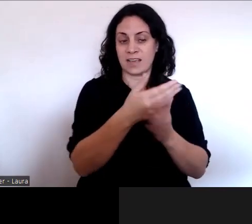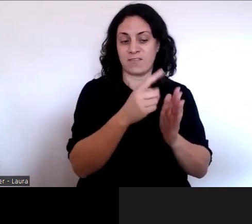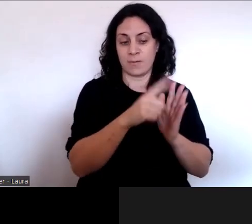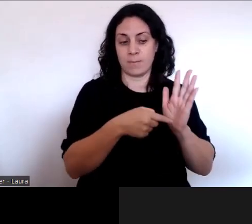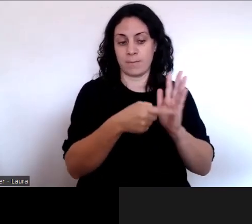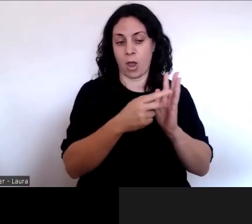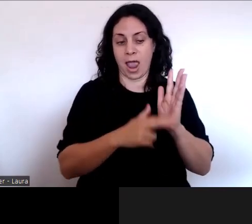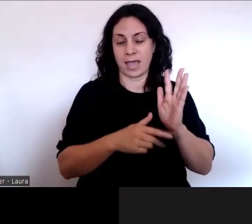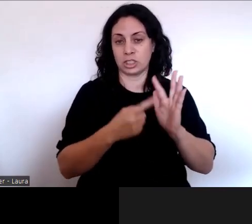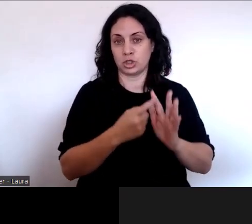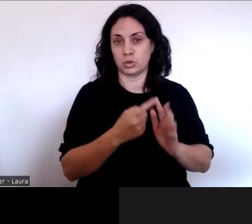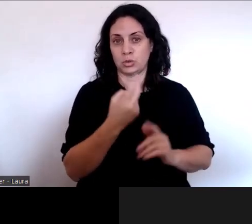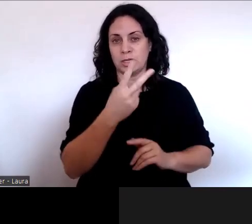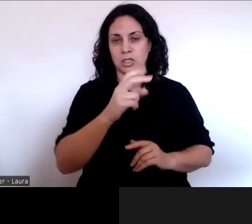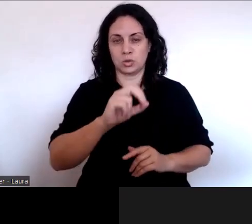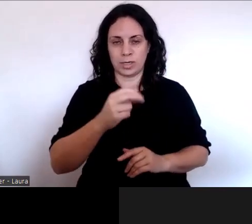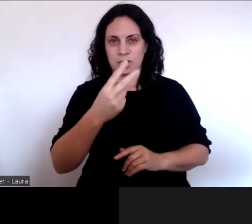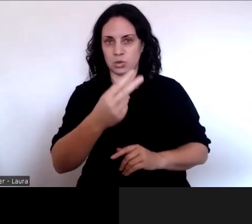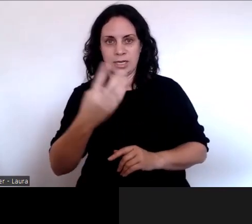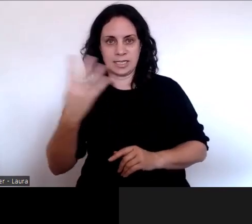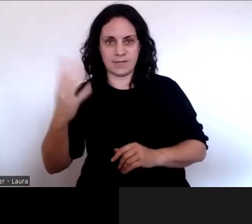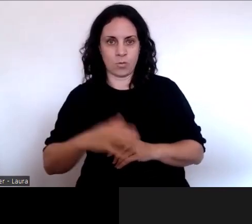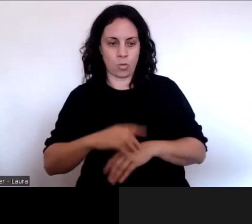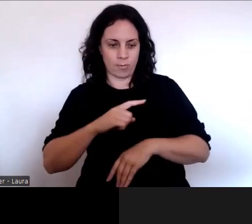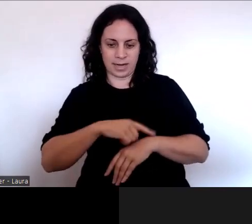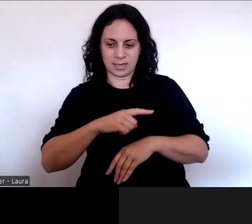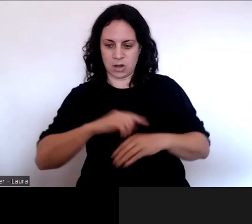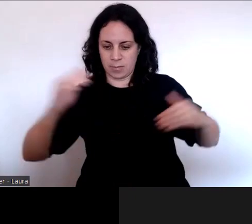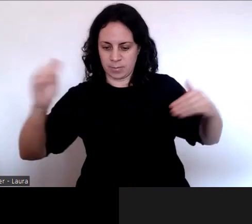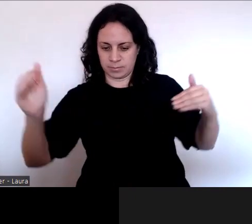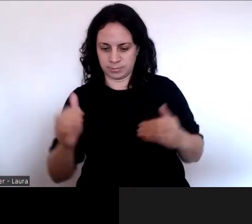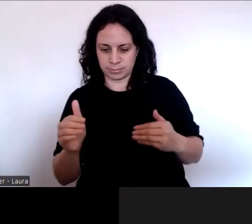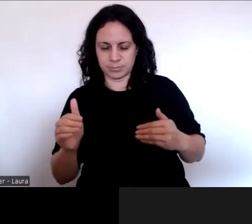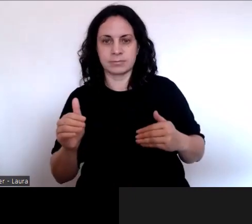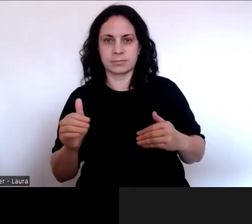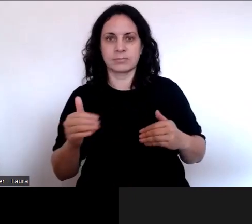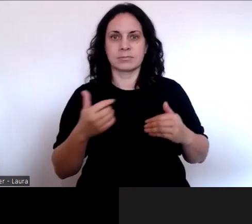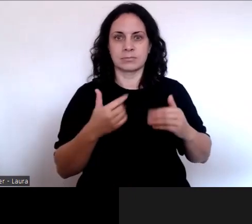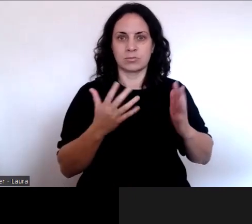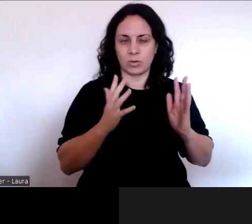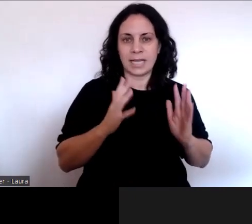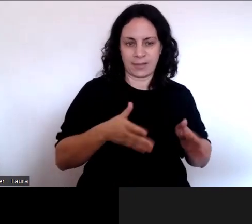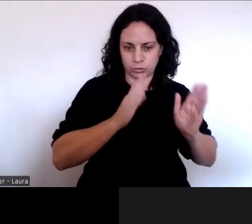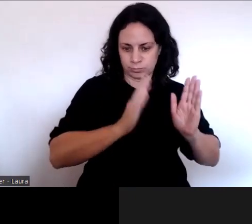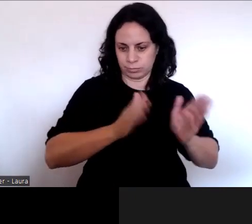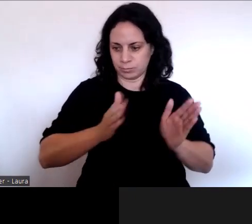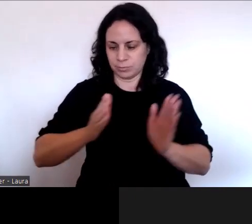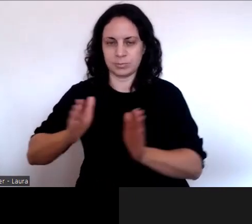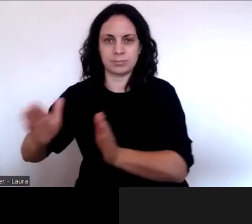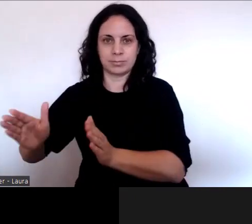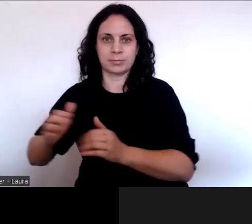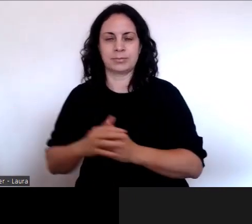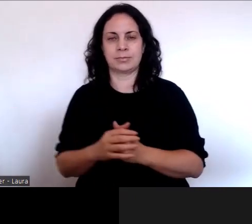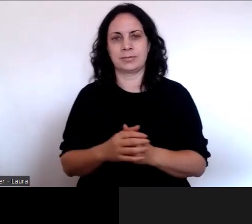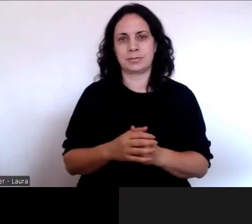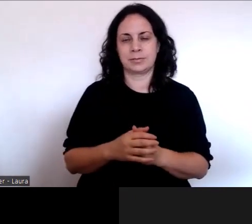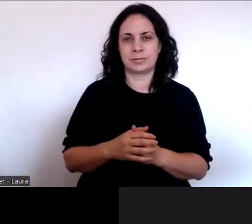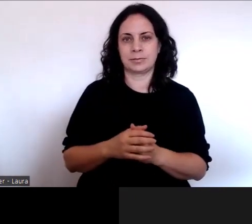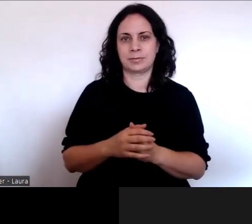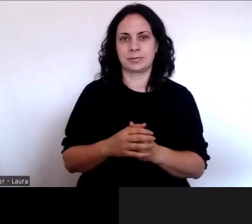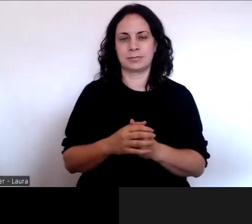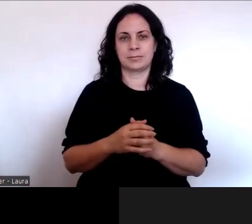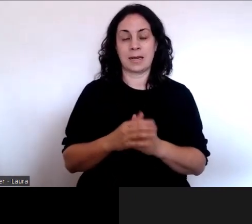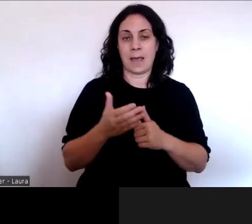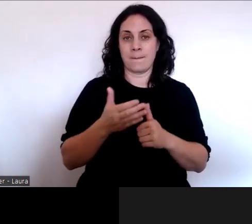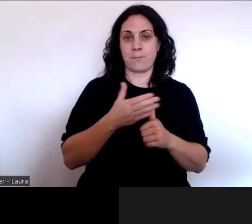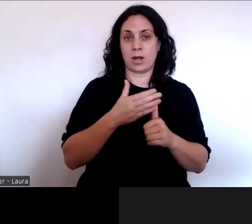consult over this period. We simply had to publish our preliminary issues paper in November. But we're very conscious